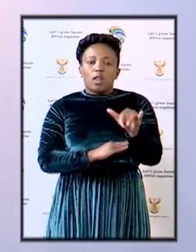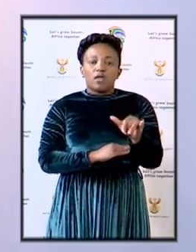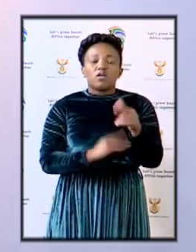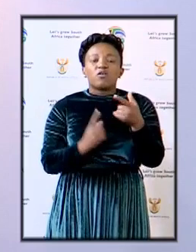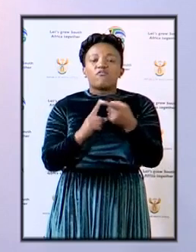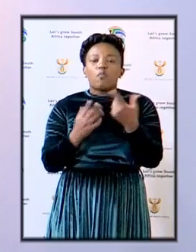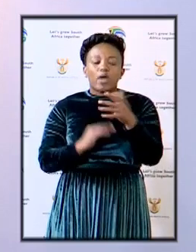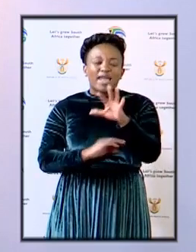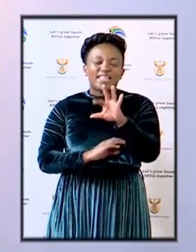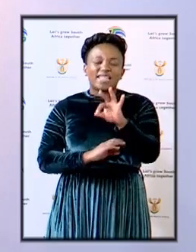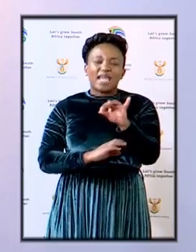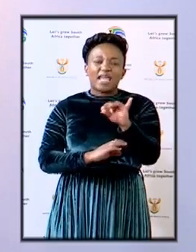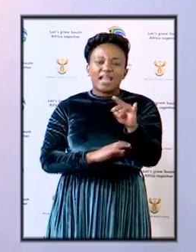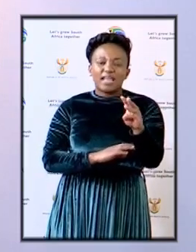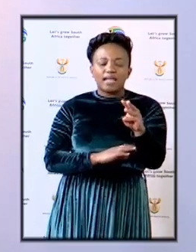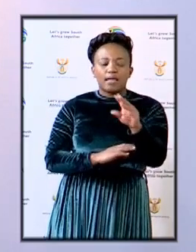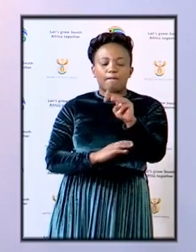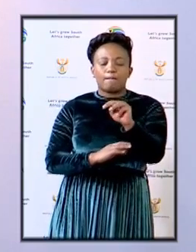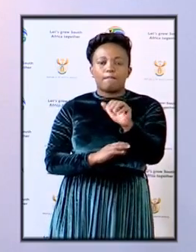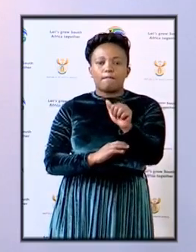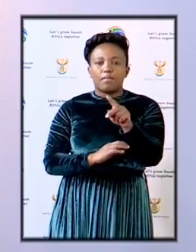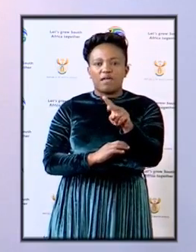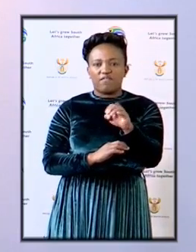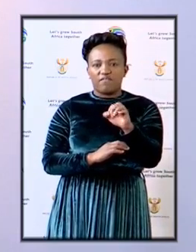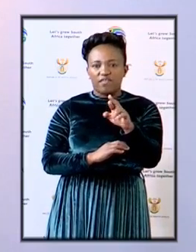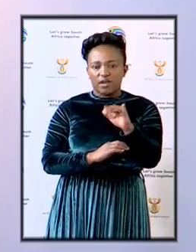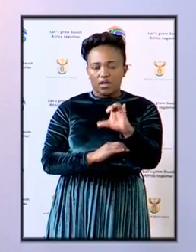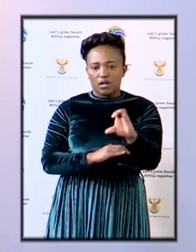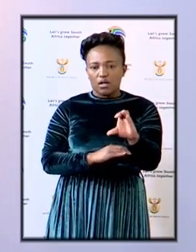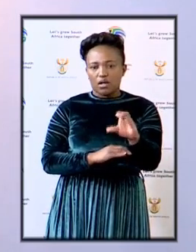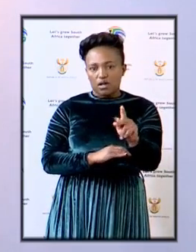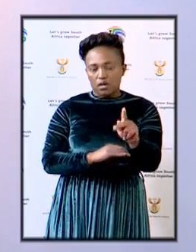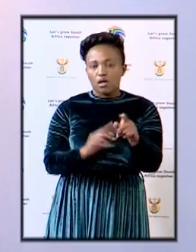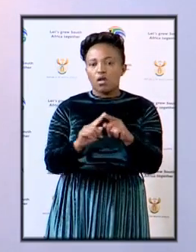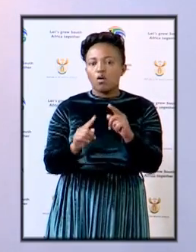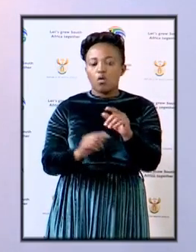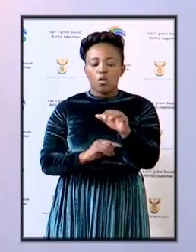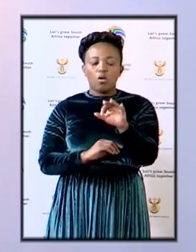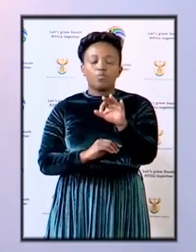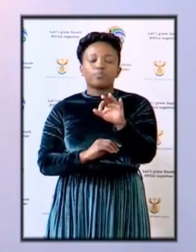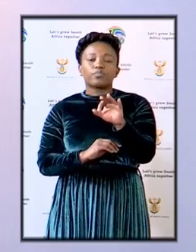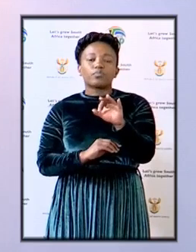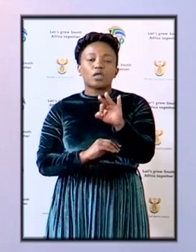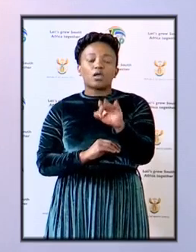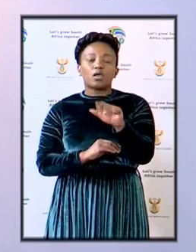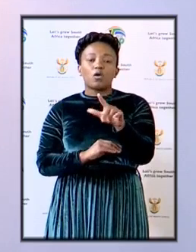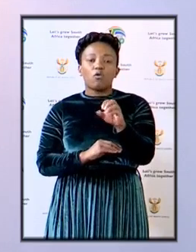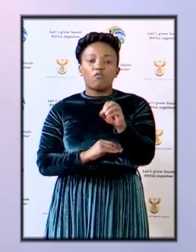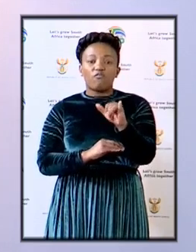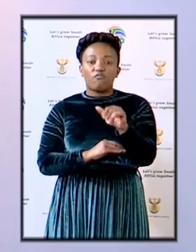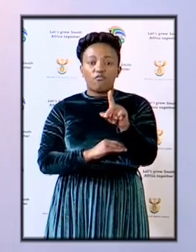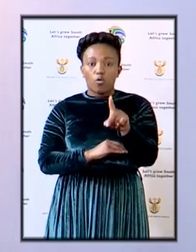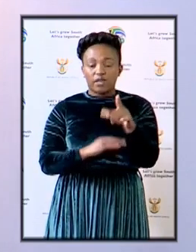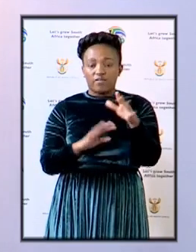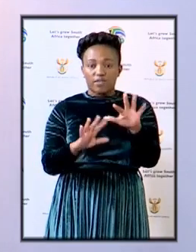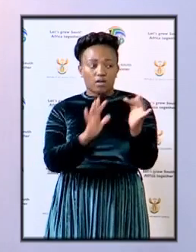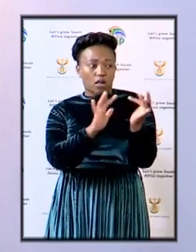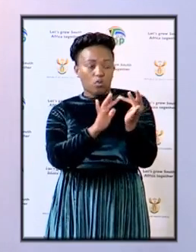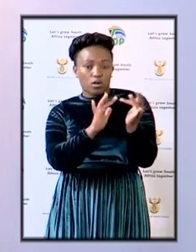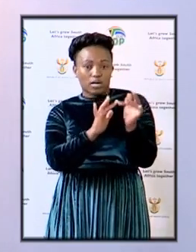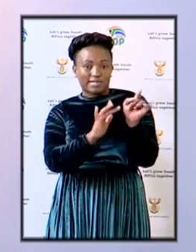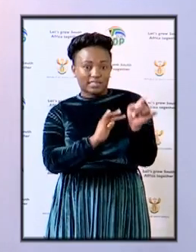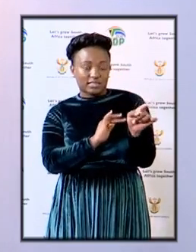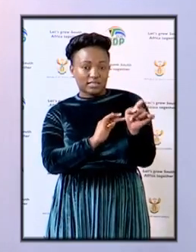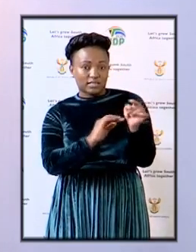Daily Maverick he's saying Floyd Shibambu of the EFF said he communicated with general Libya over